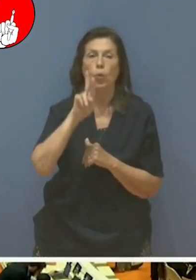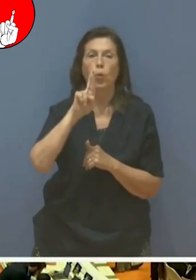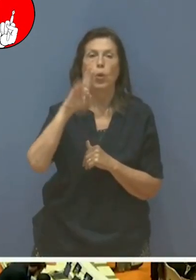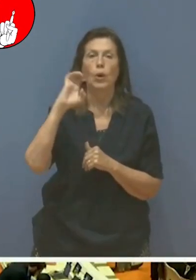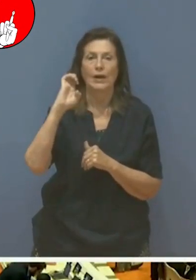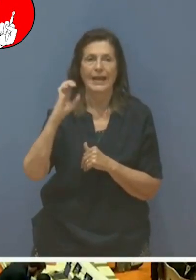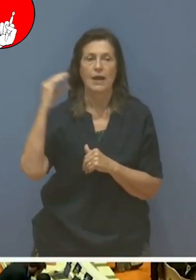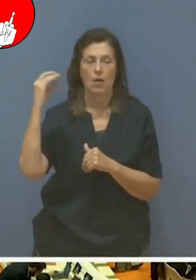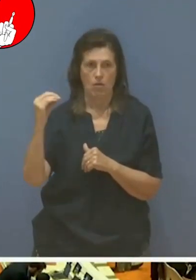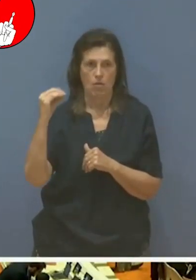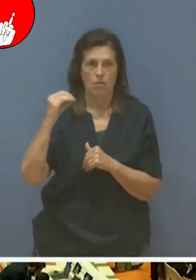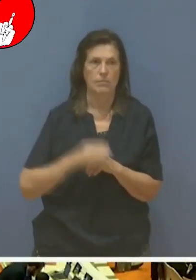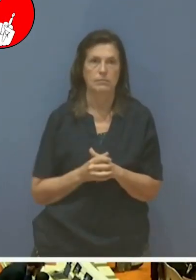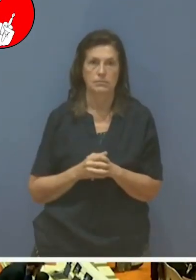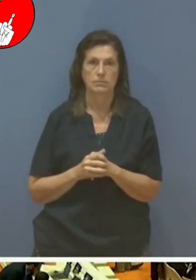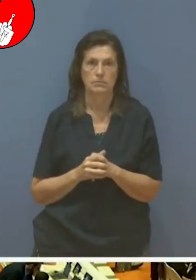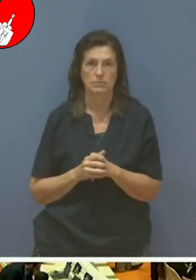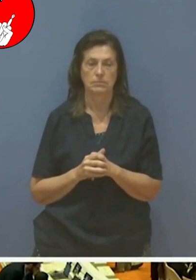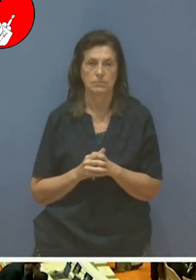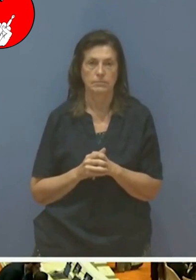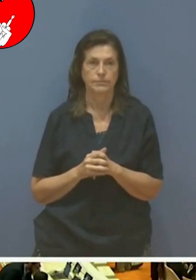Mithun Kumar Urao, are you in the room?